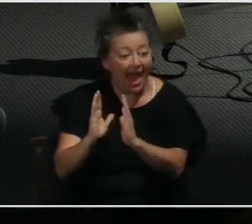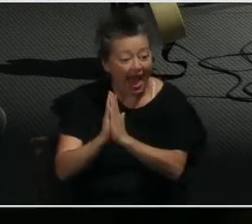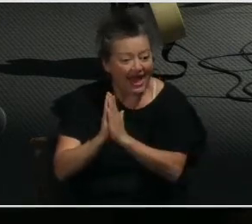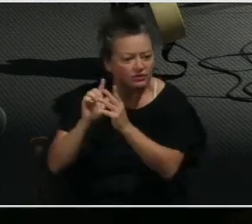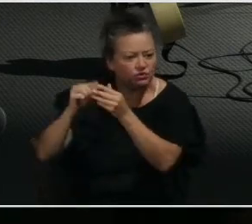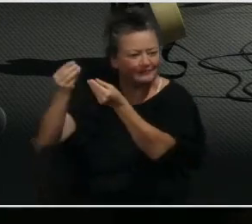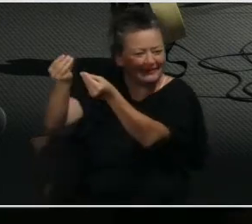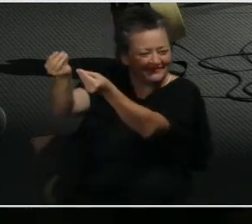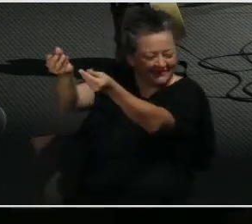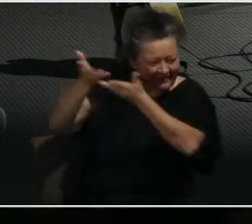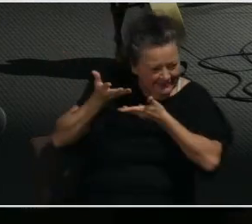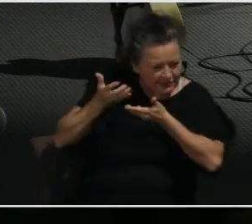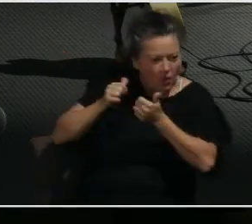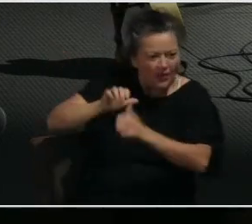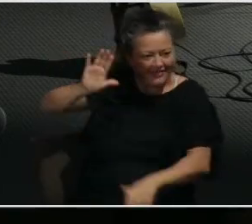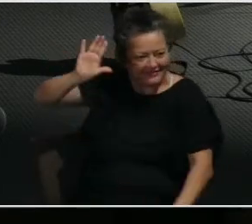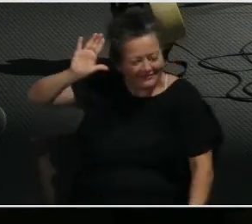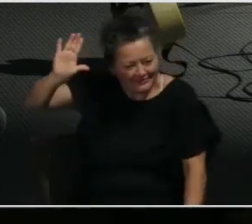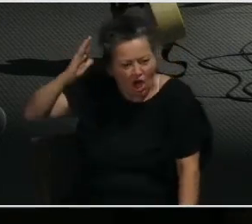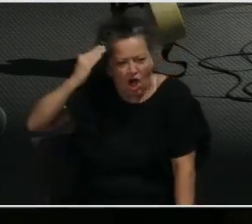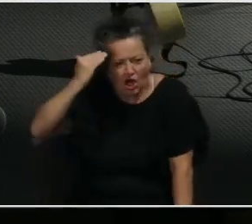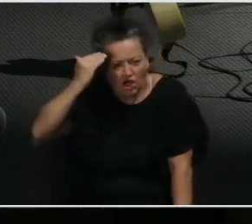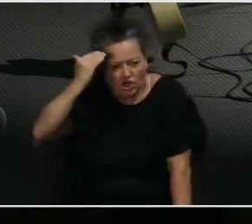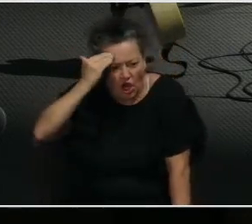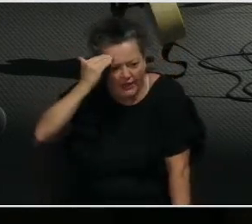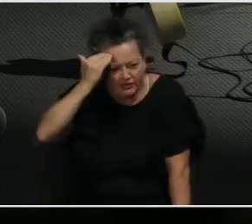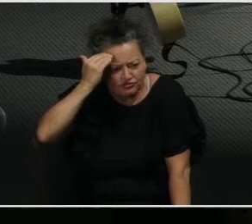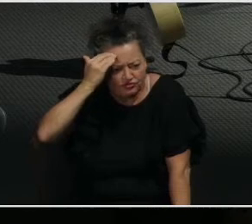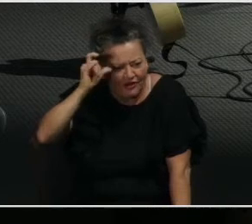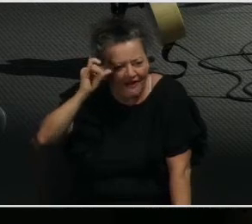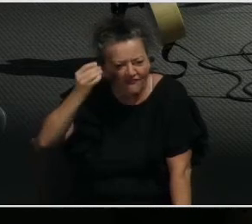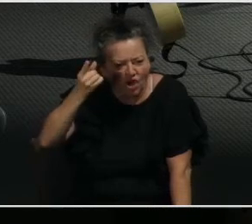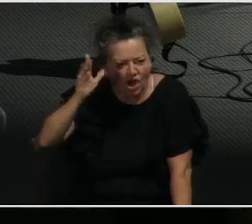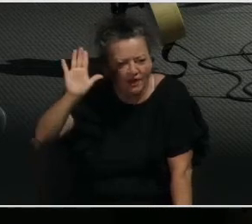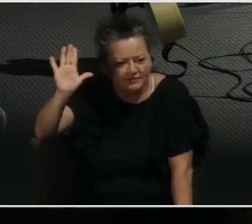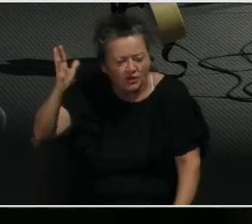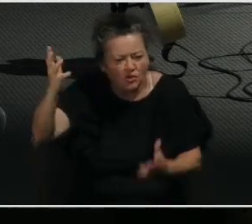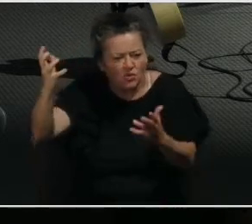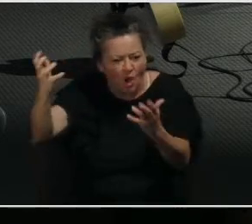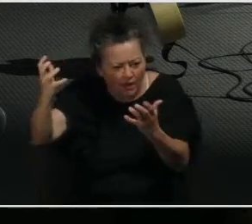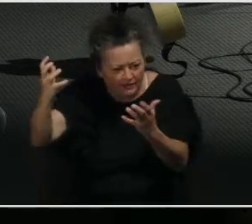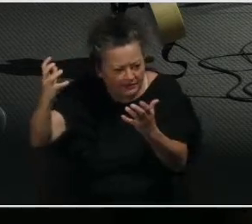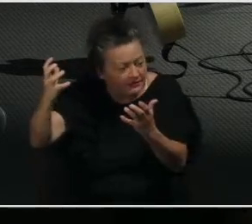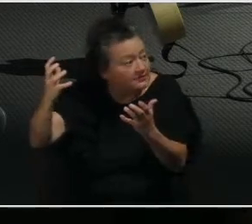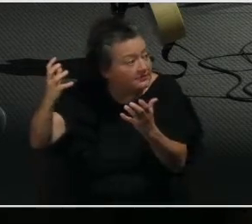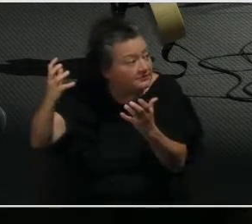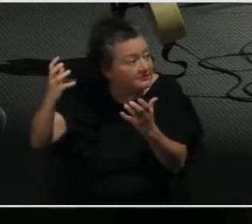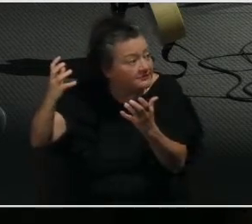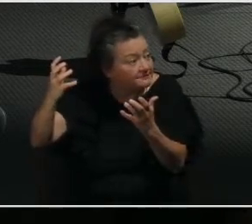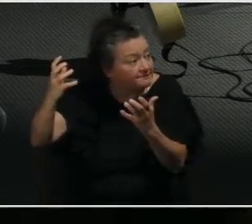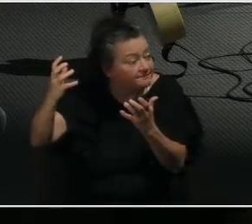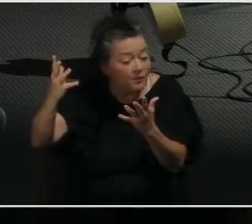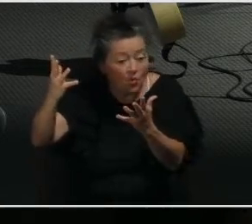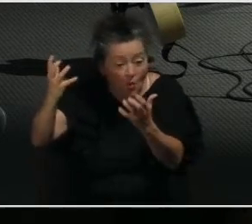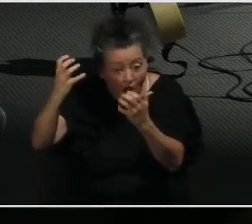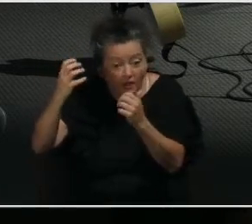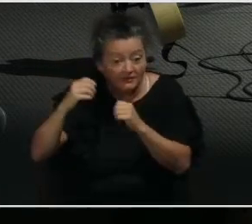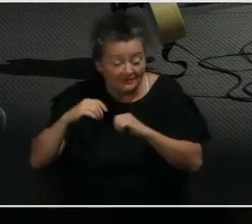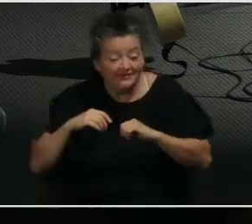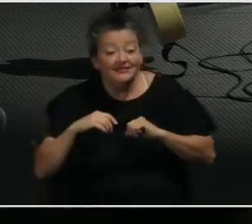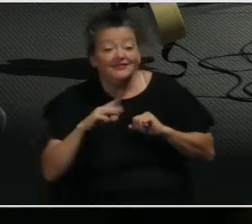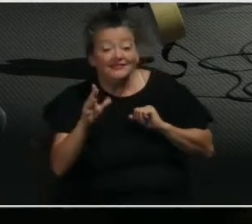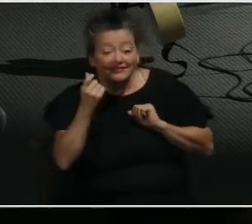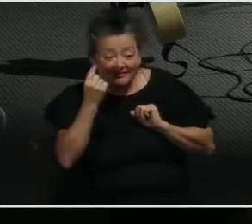knowledge of God's will in all spiritual wisdom and understanding. And if you want to pray